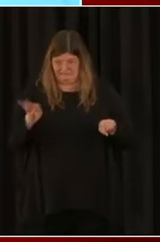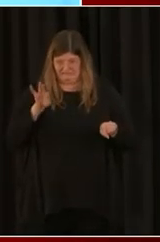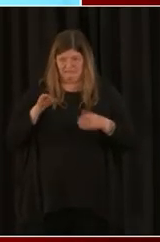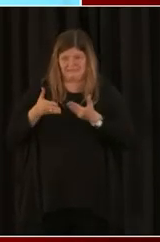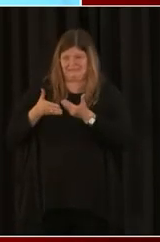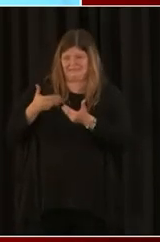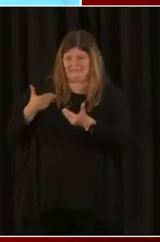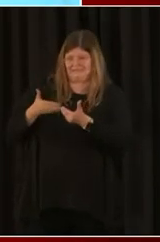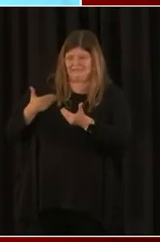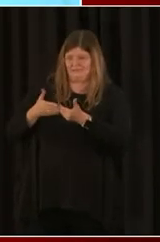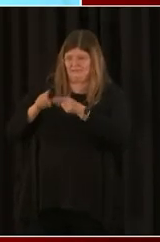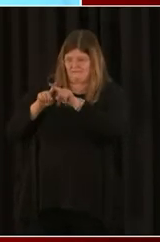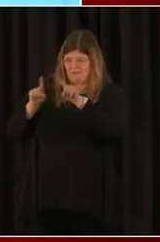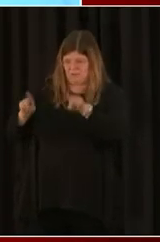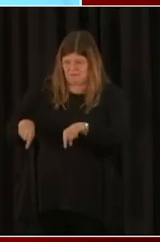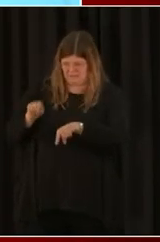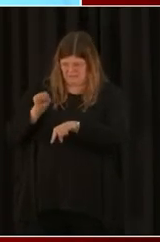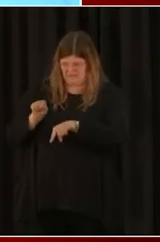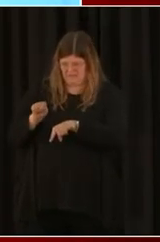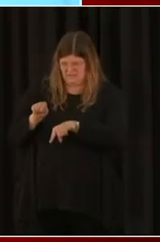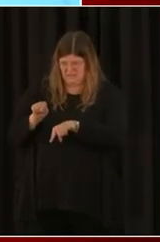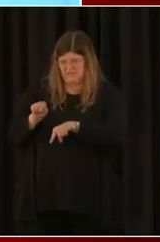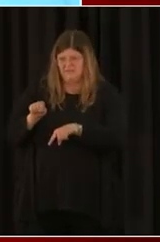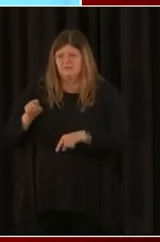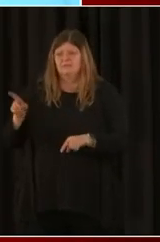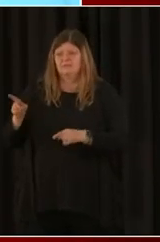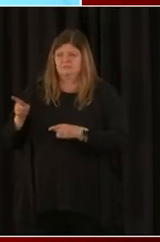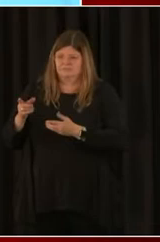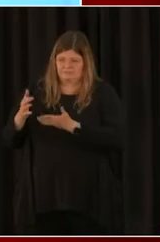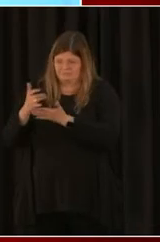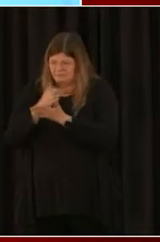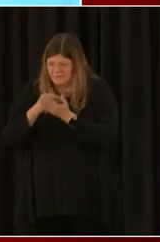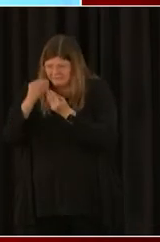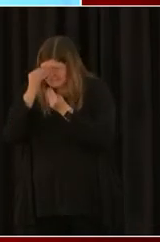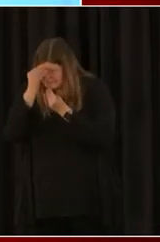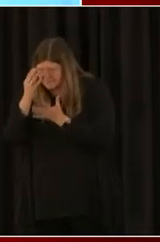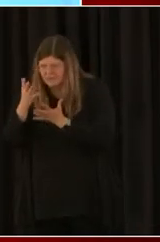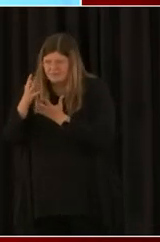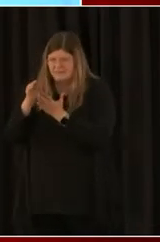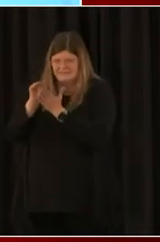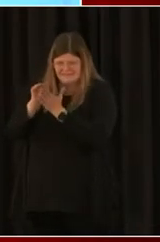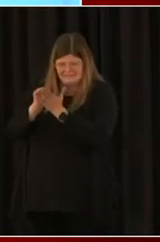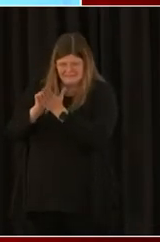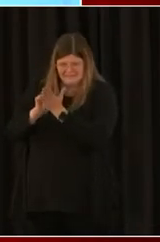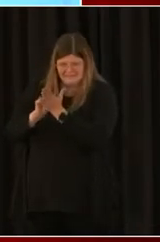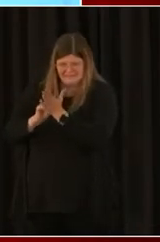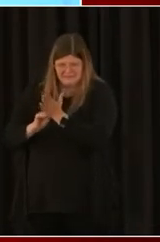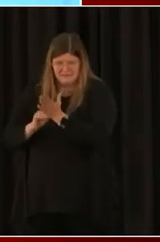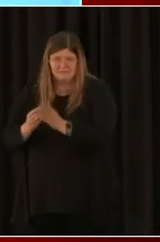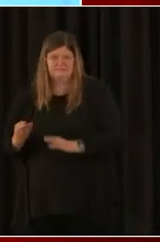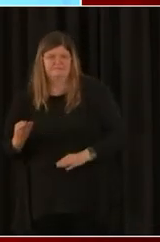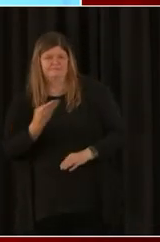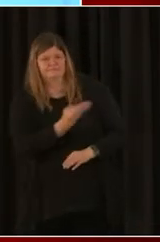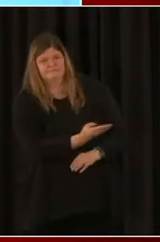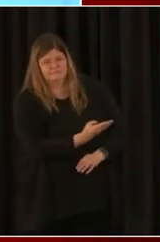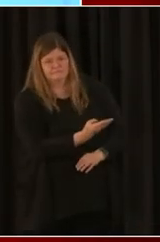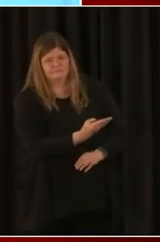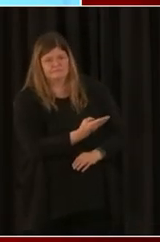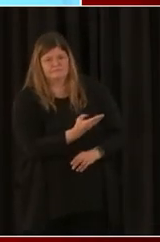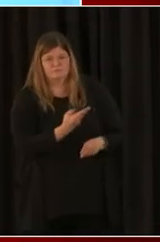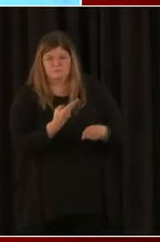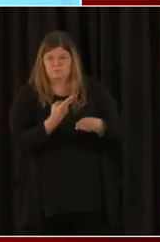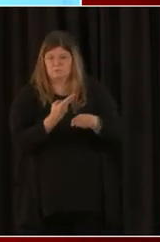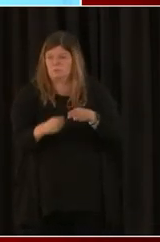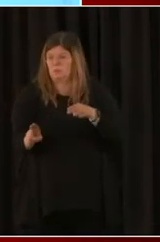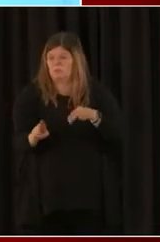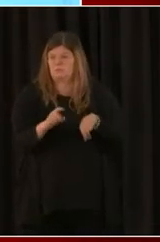you know, he submitted what was necessary on how, you know, where you applied those funds that you received. And within a short